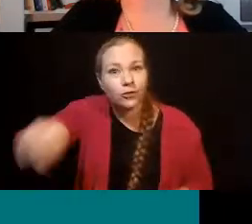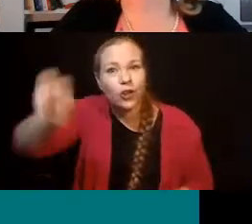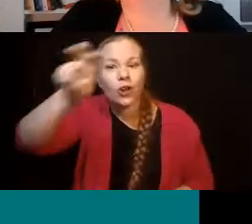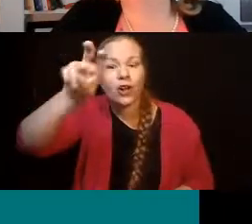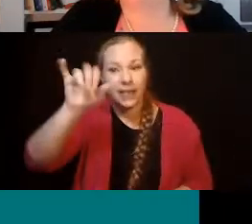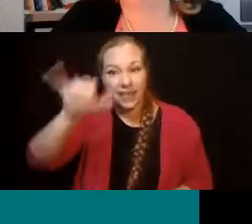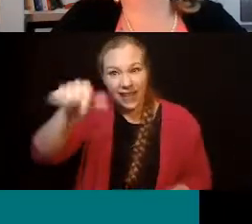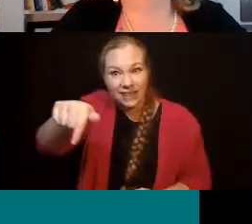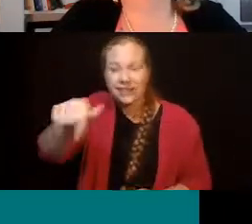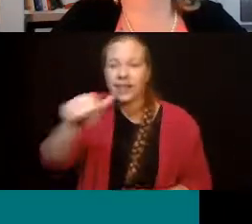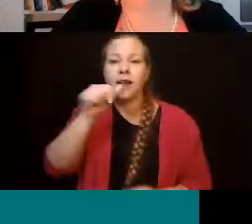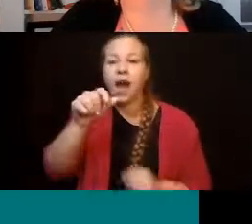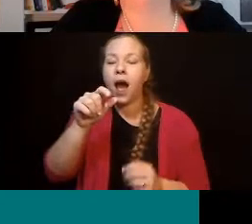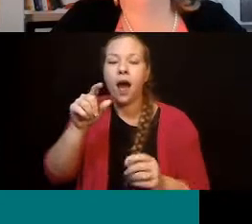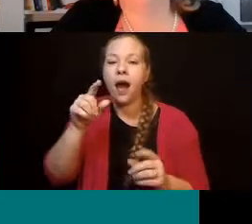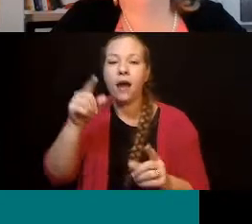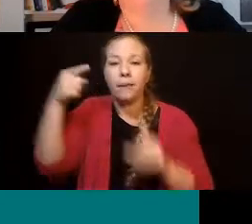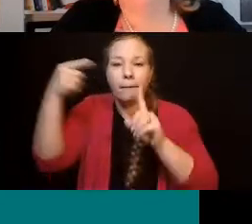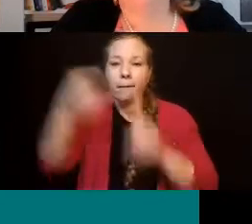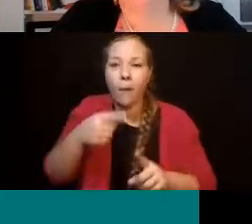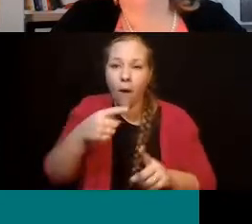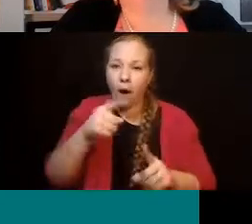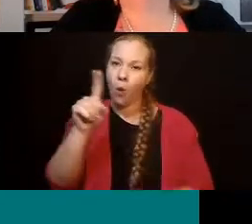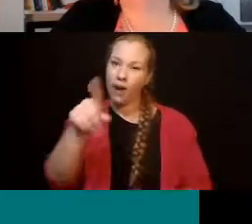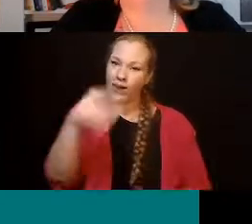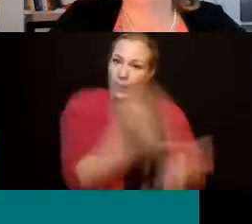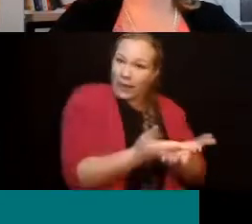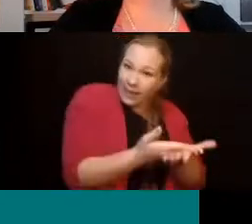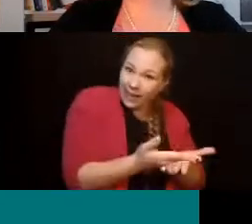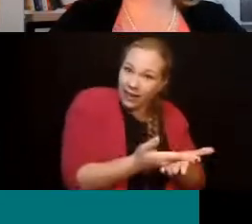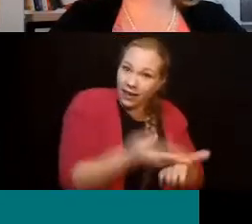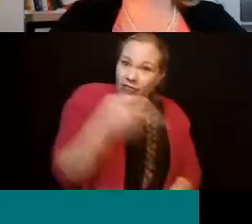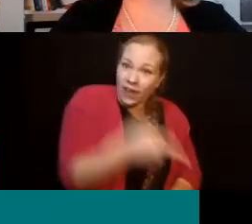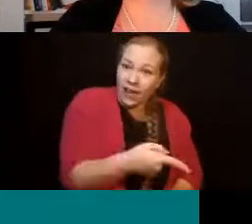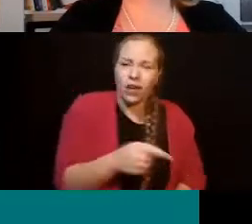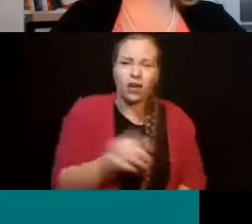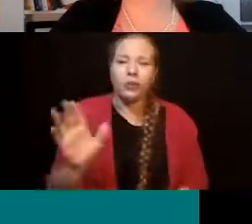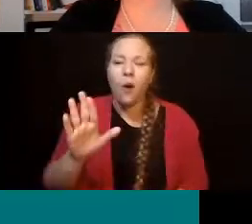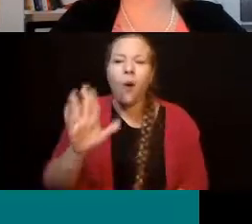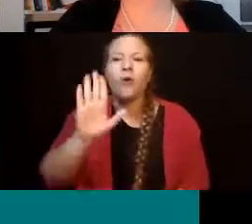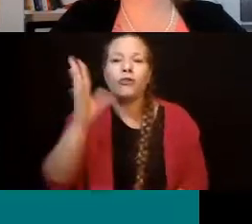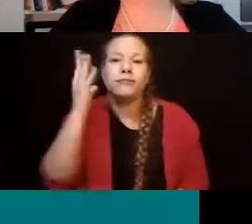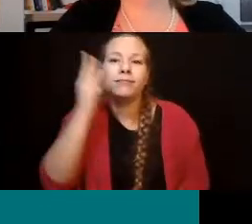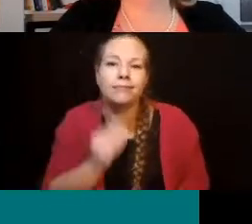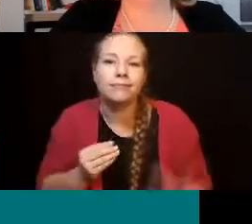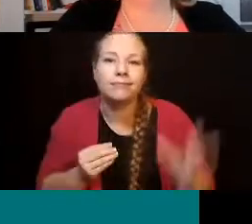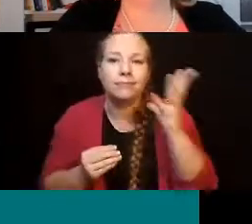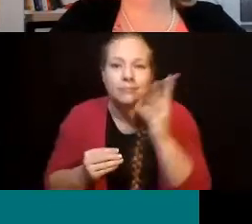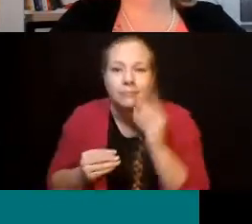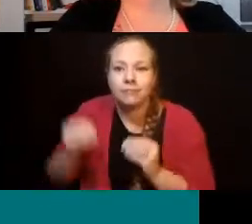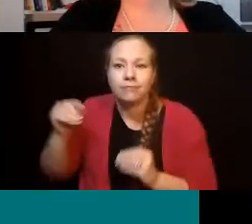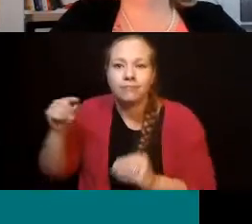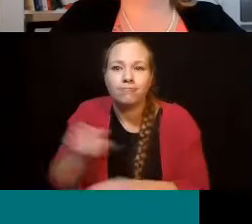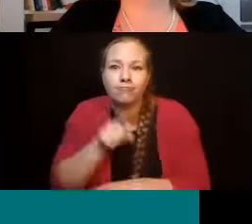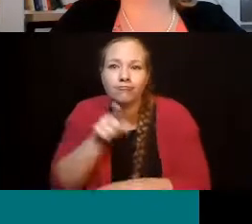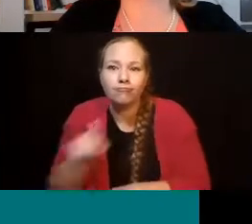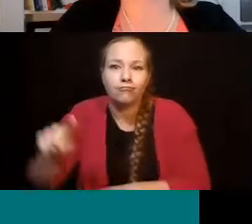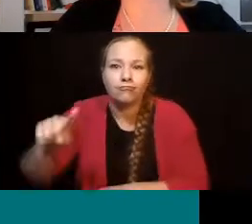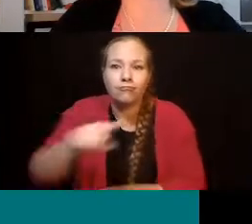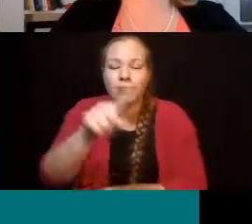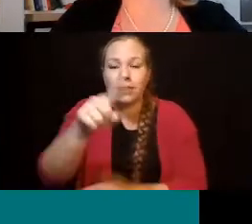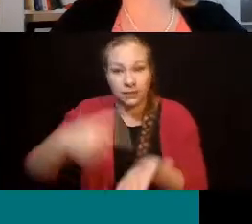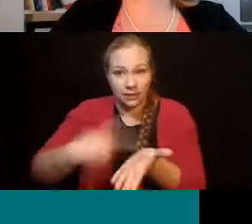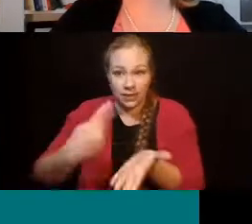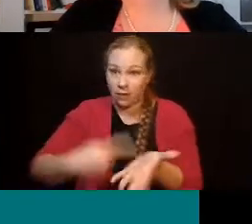work forward, and it's always moving forward. And sometimes, like this year, it doesn't go forward in the direction we